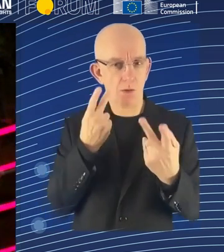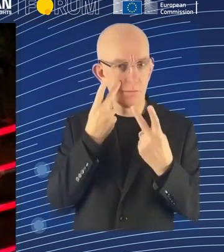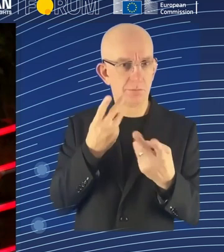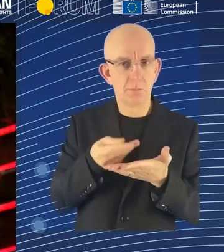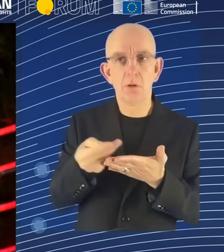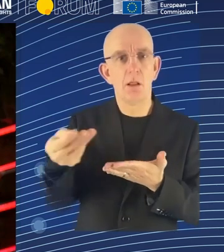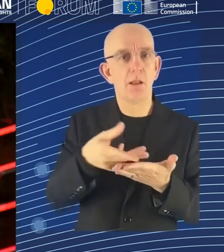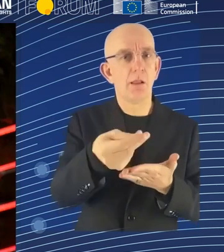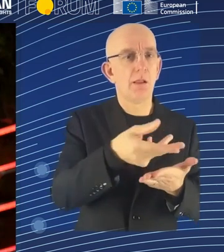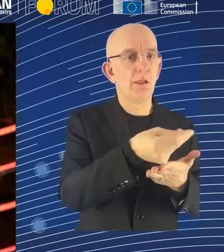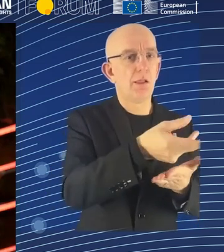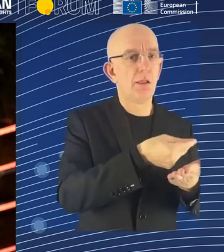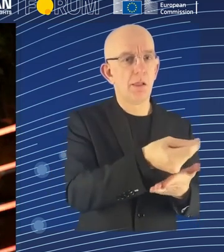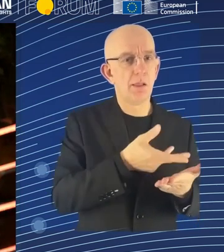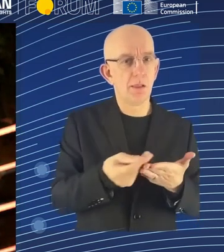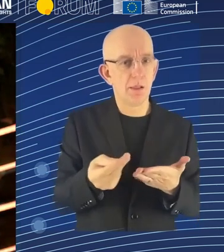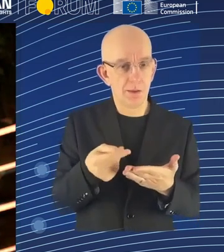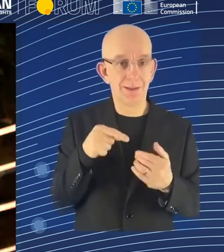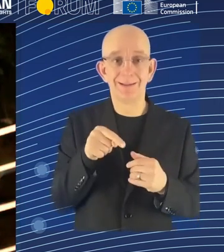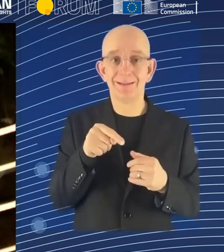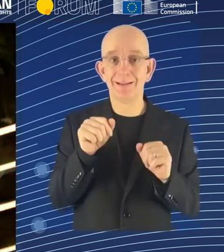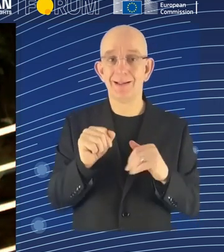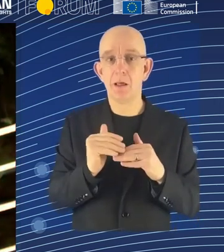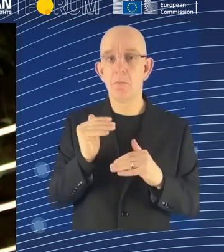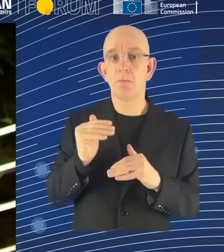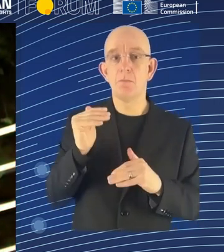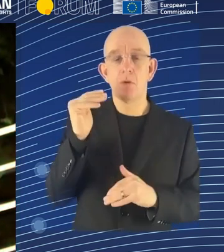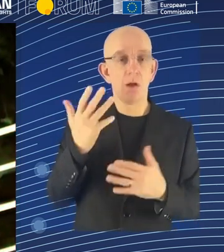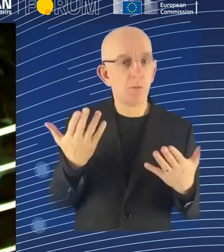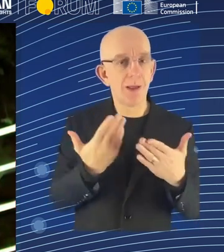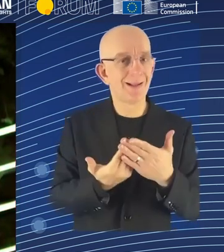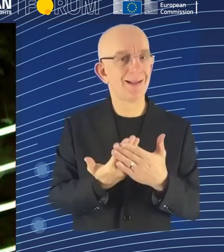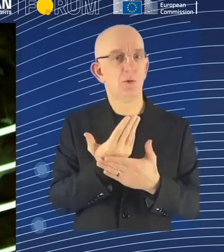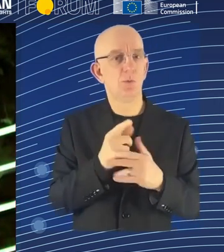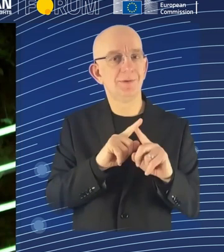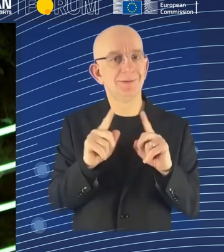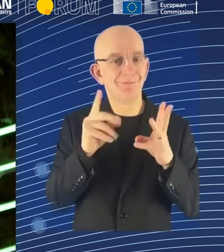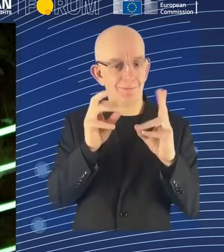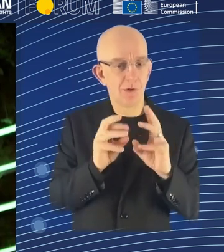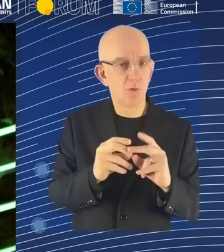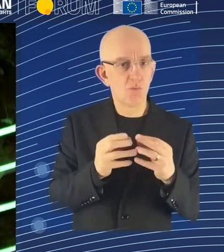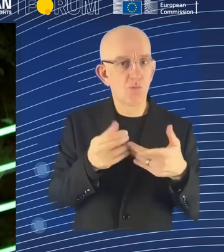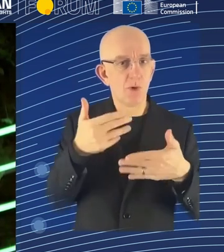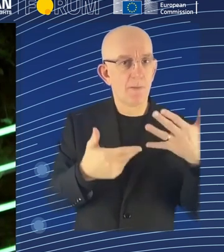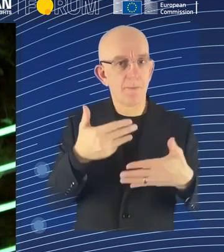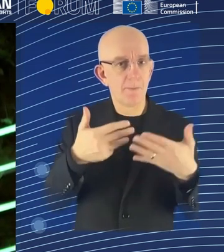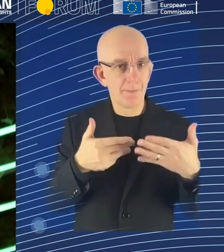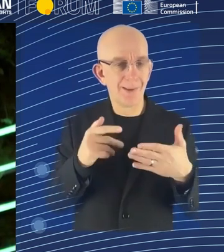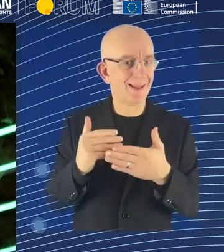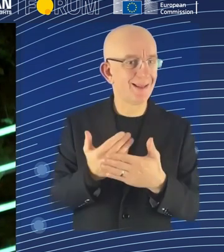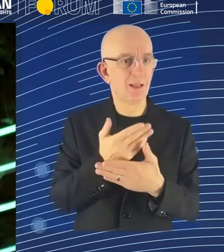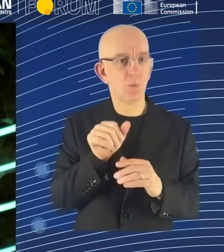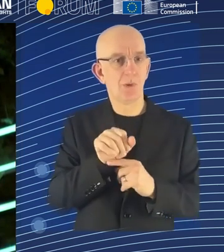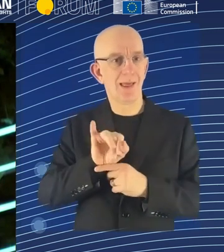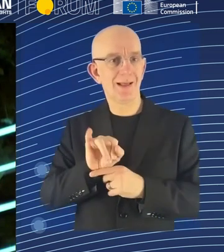kind of like a niche of algorithmic management that is already there. And I think it's only going to get more